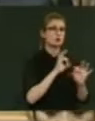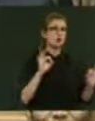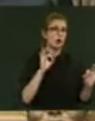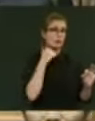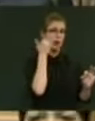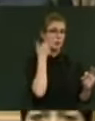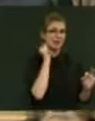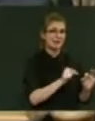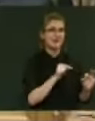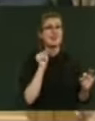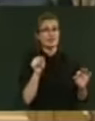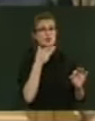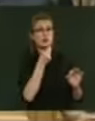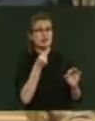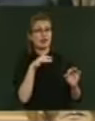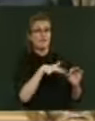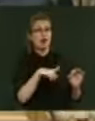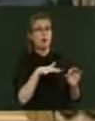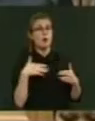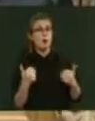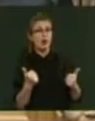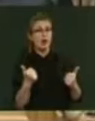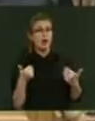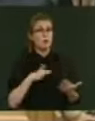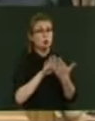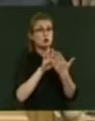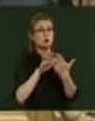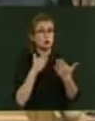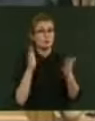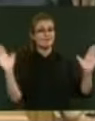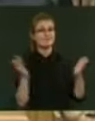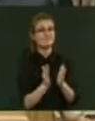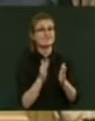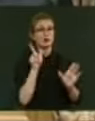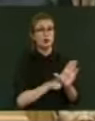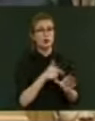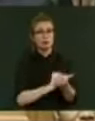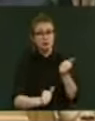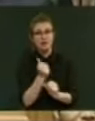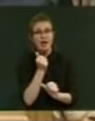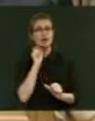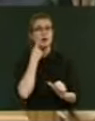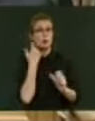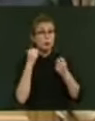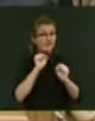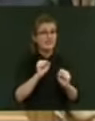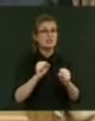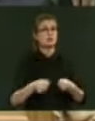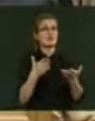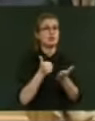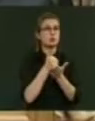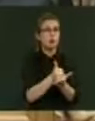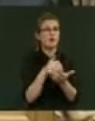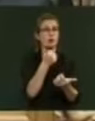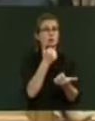a whānau ora approach to reducing youth suicide. It will prevent and hopefully provide support for prevention workers